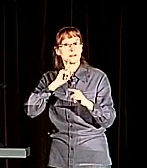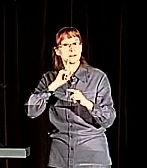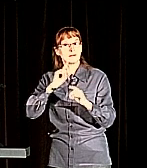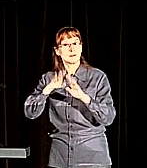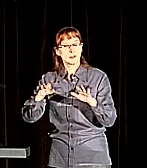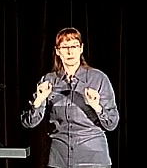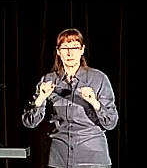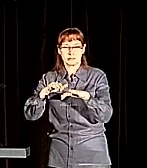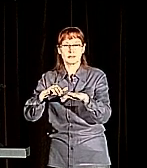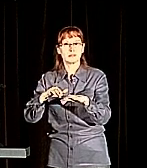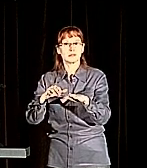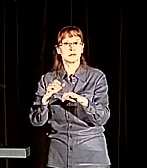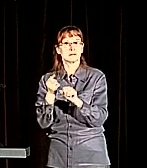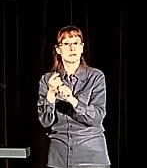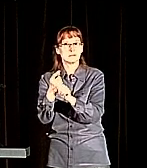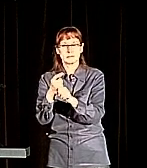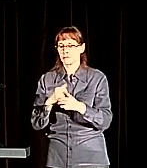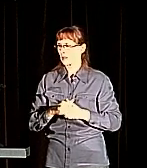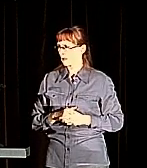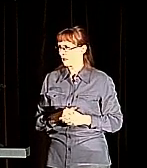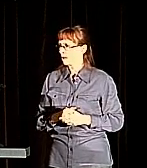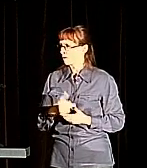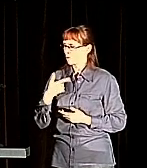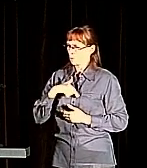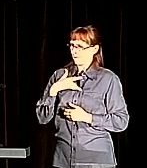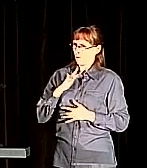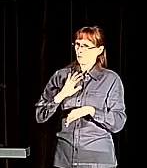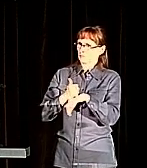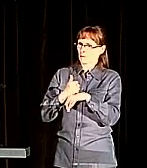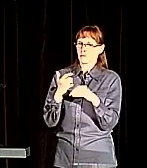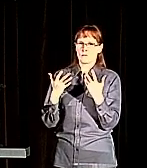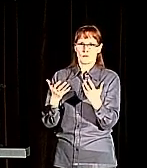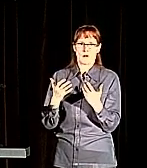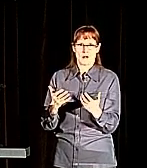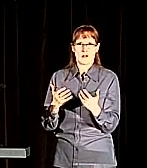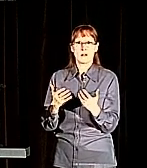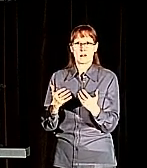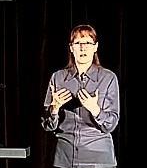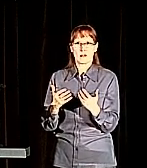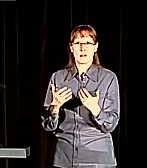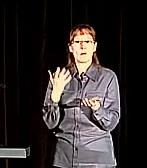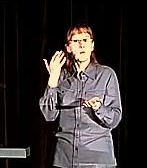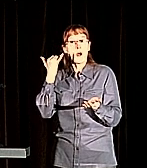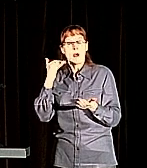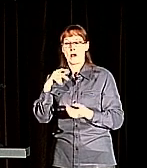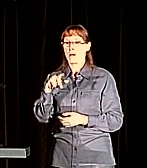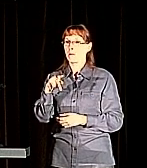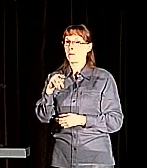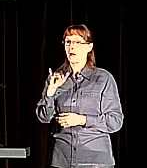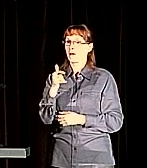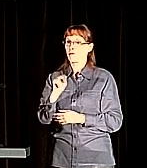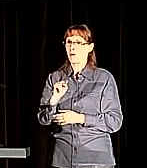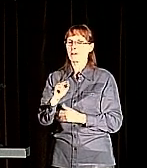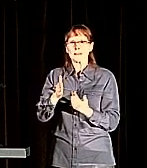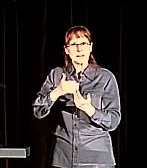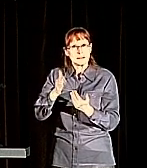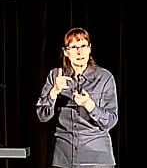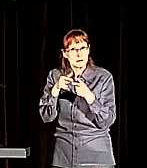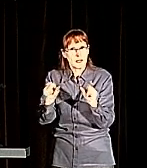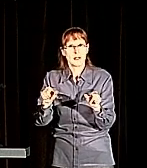Python language, and we've decided that it's one of the easiest languages, one of the best languages to introduce programming